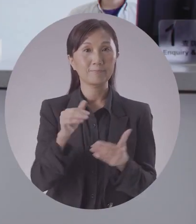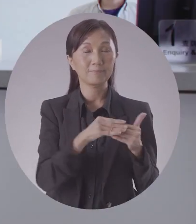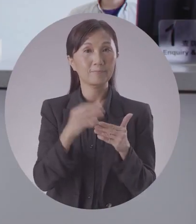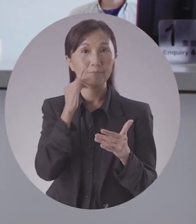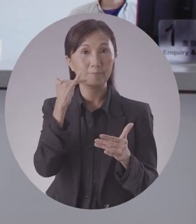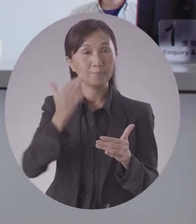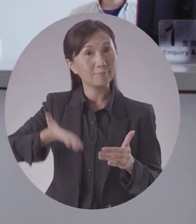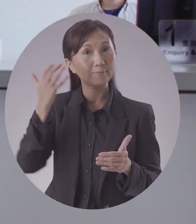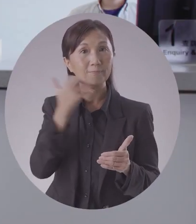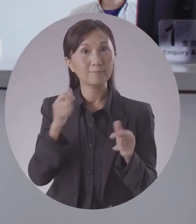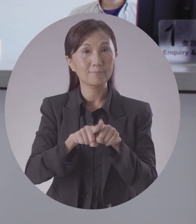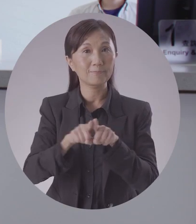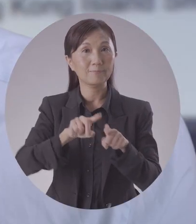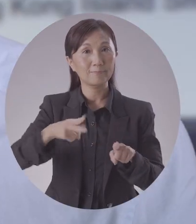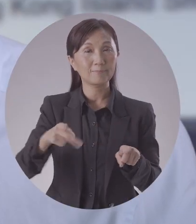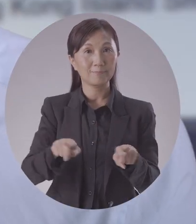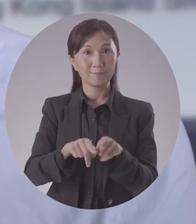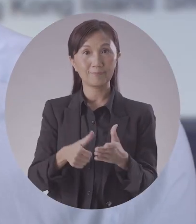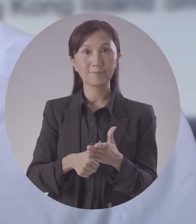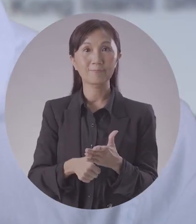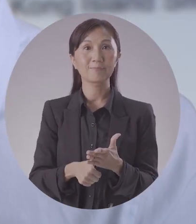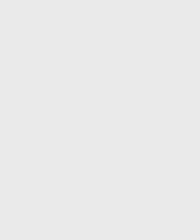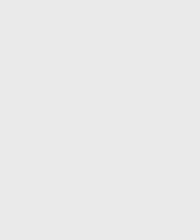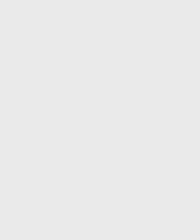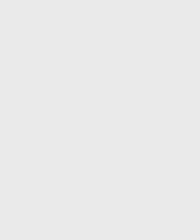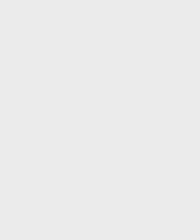You can also take 65 or more your friends Let's go together!